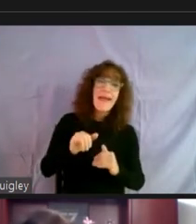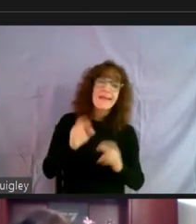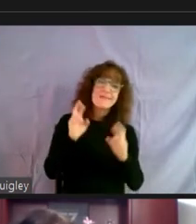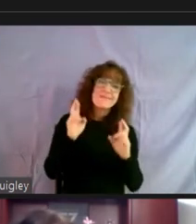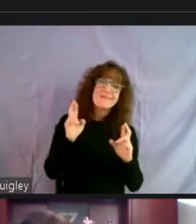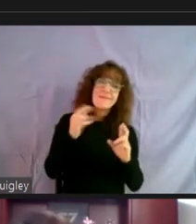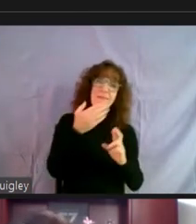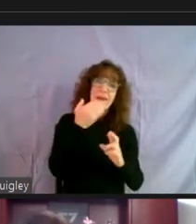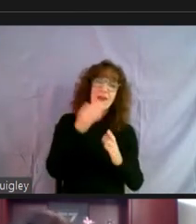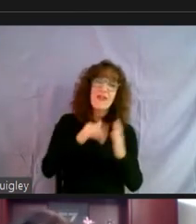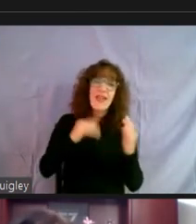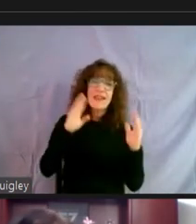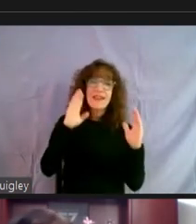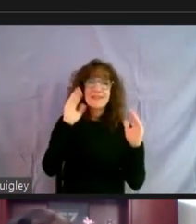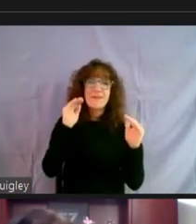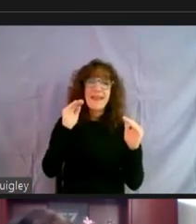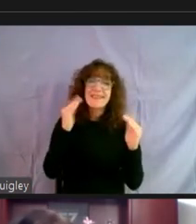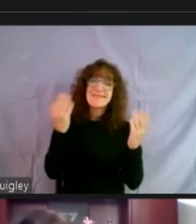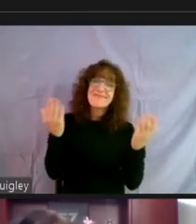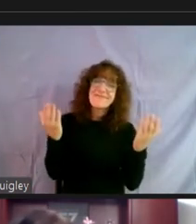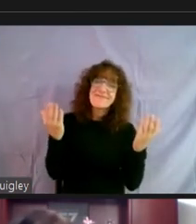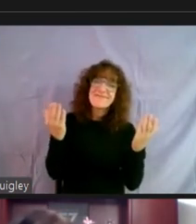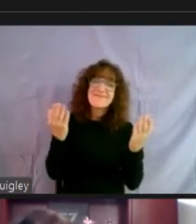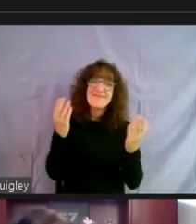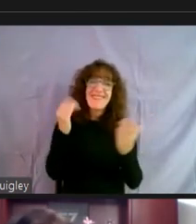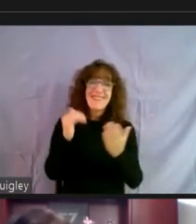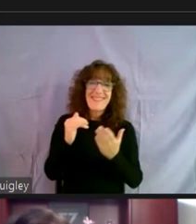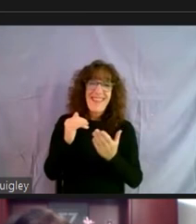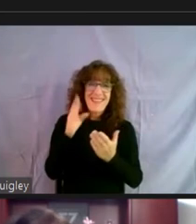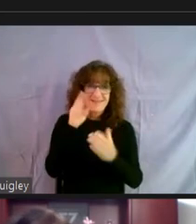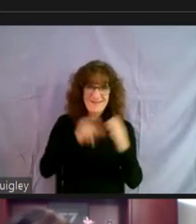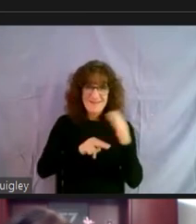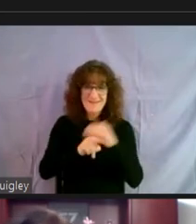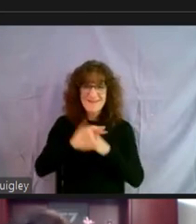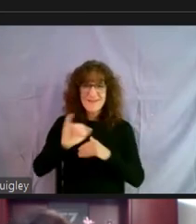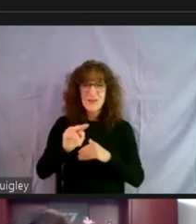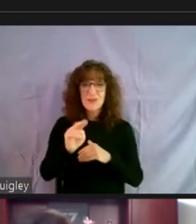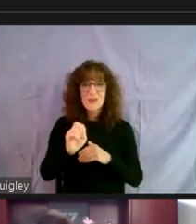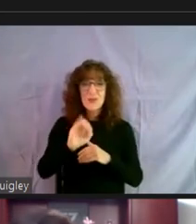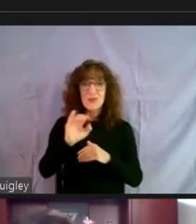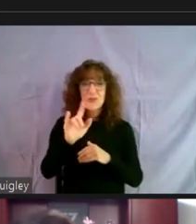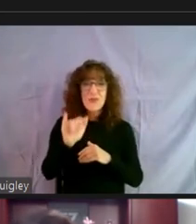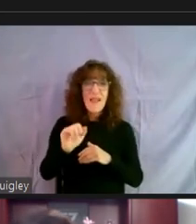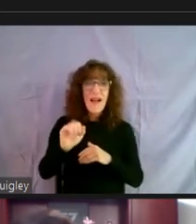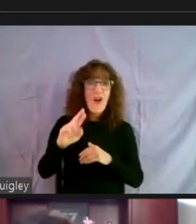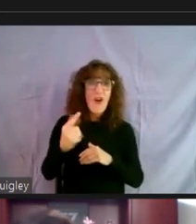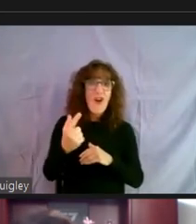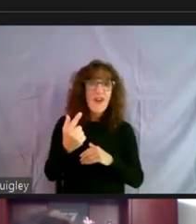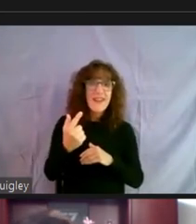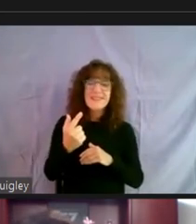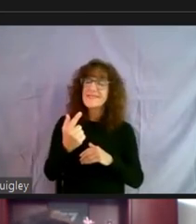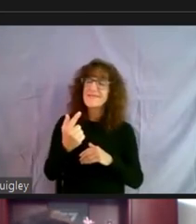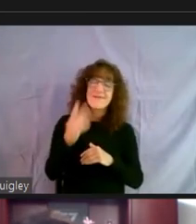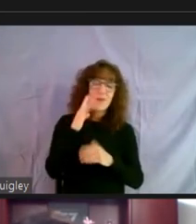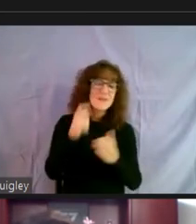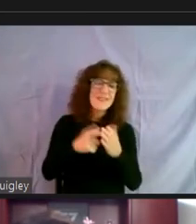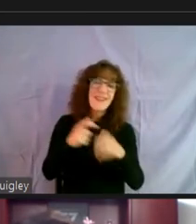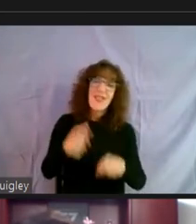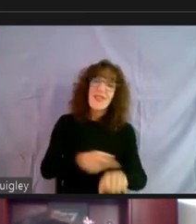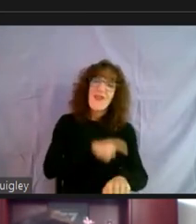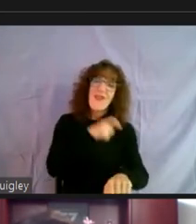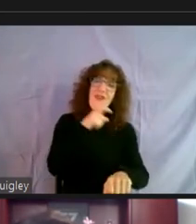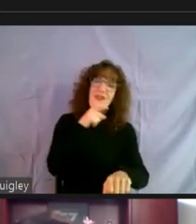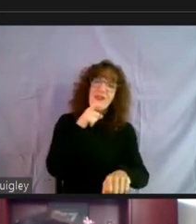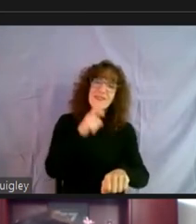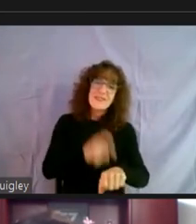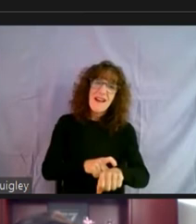think, I don't, not sure that that foretells June, July, August, even through the rest of the year, it's going to take a long time to get ourselves back